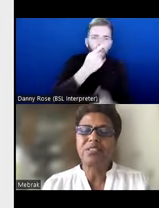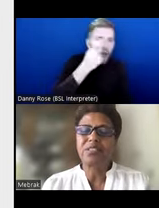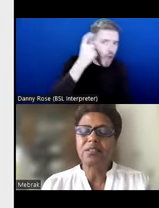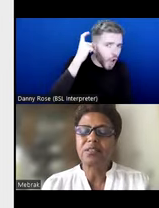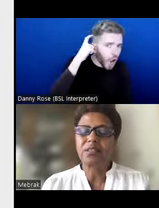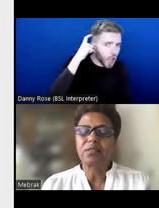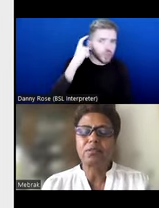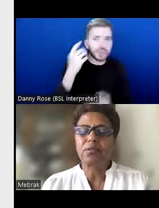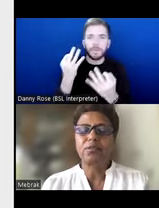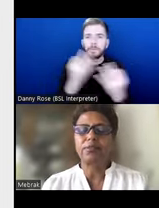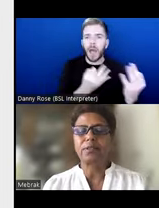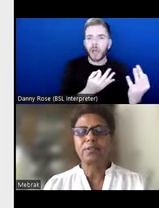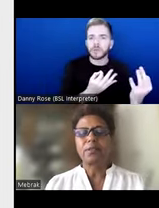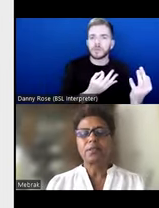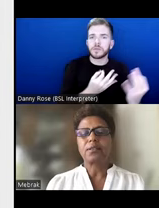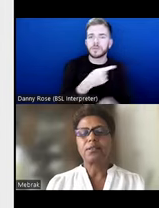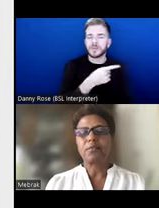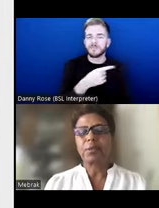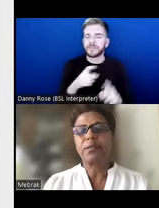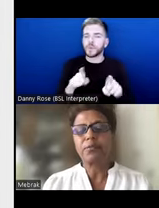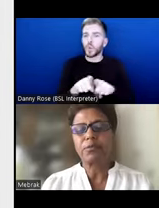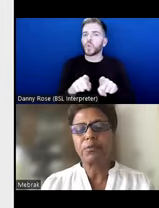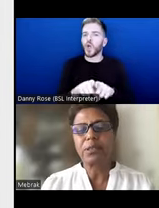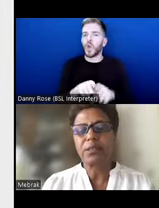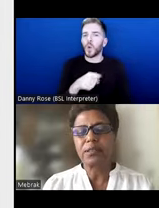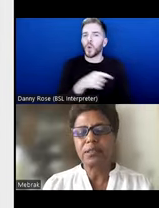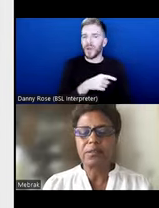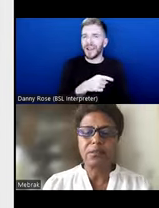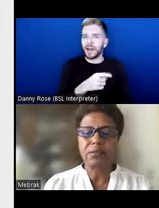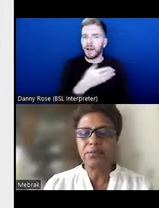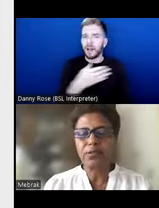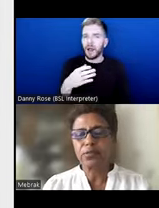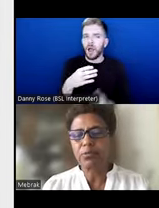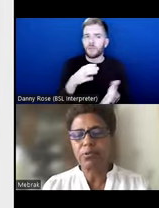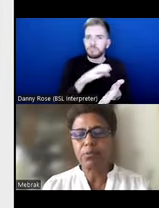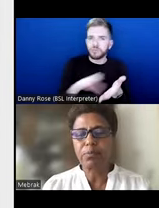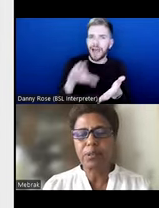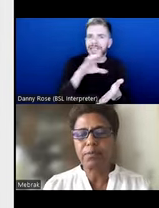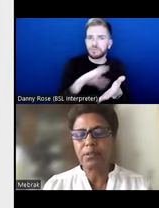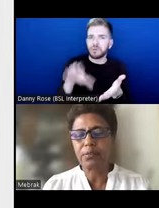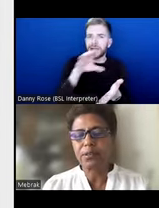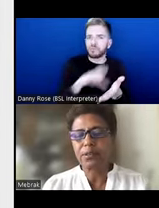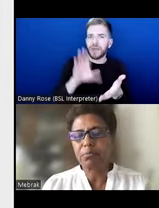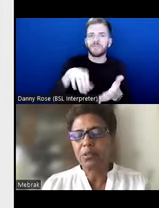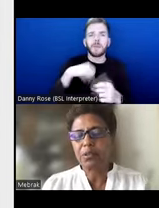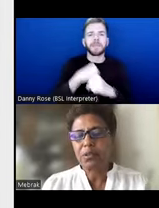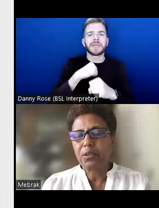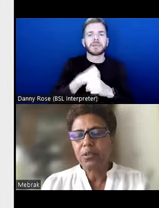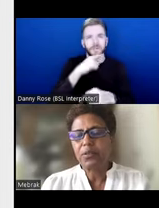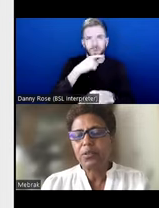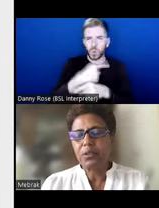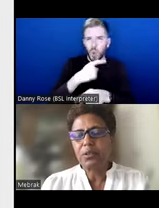conditioned, you know, a lot of branding from the media, you know, if we should talk about Africa, for example,